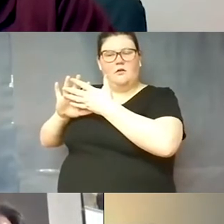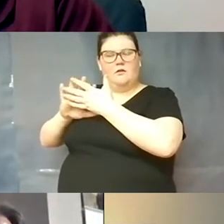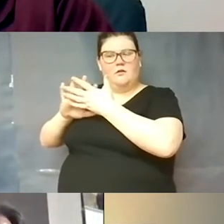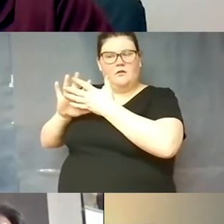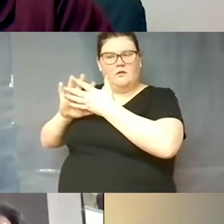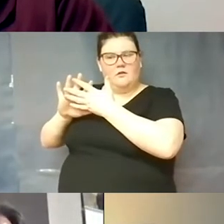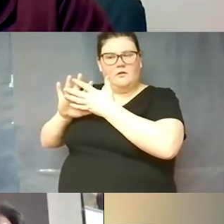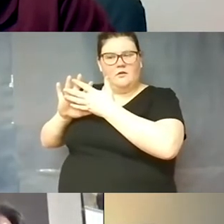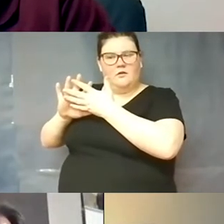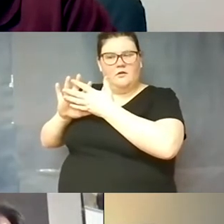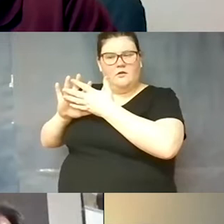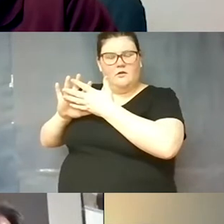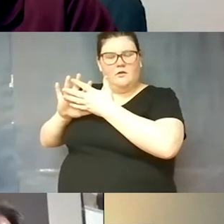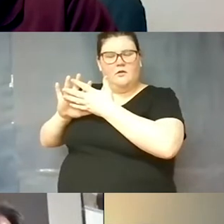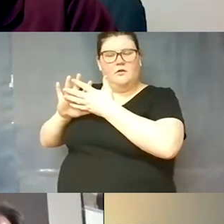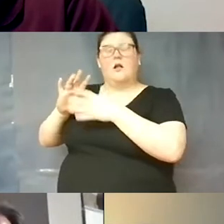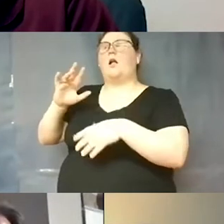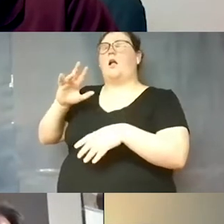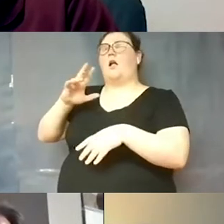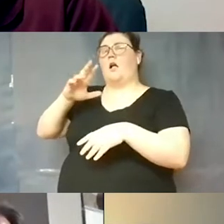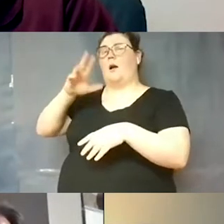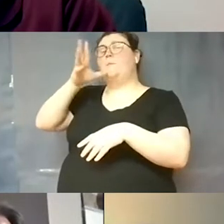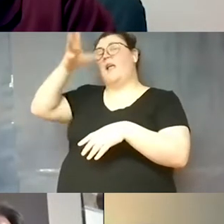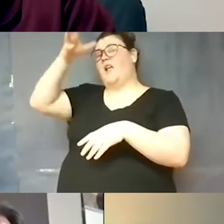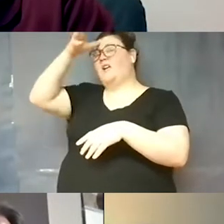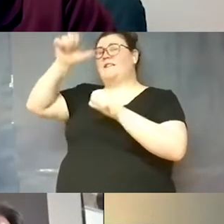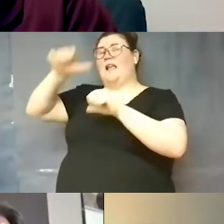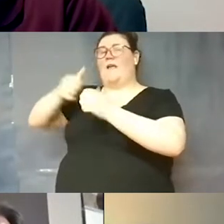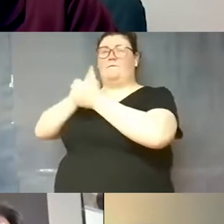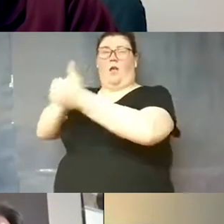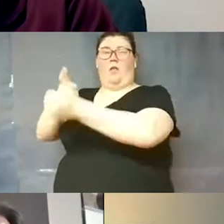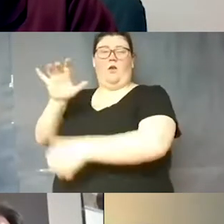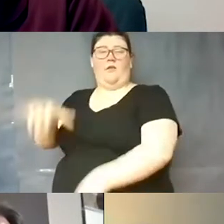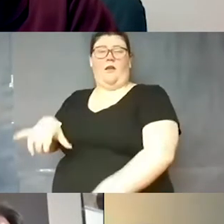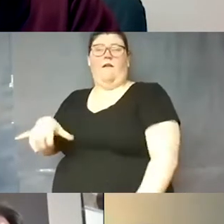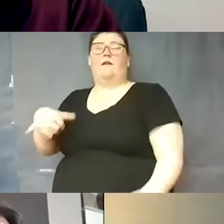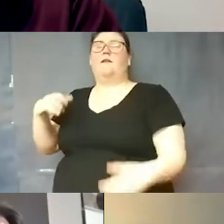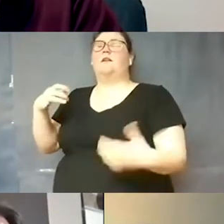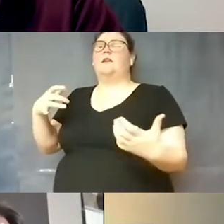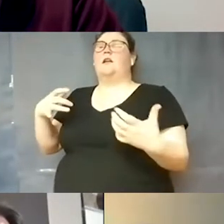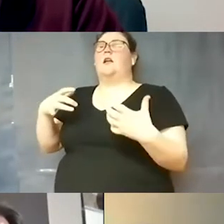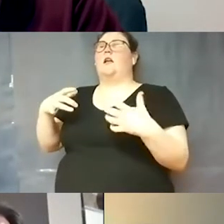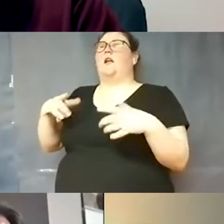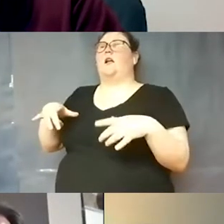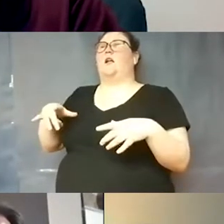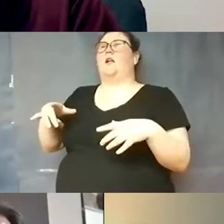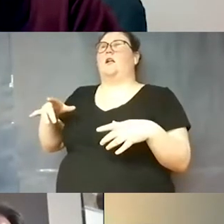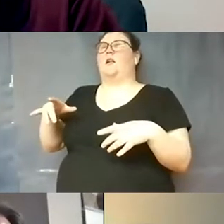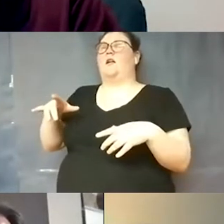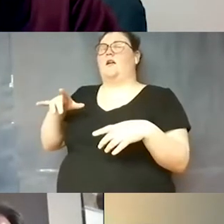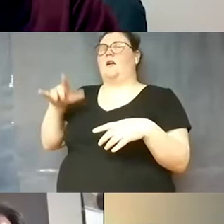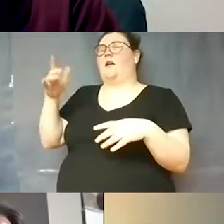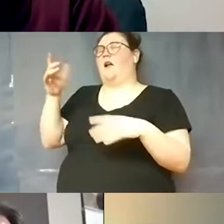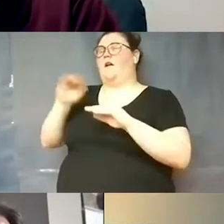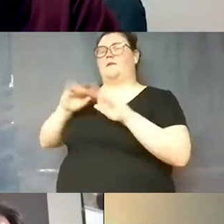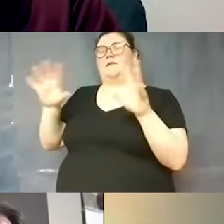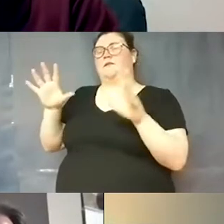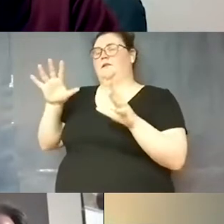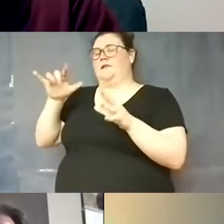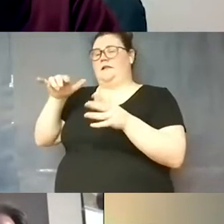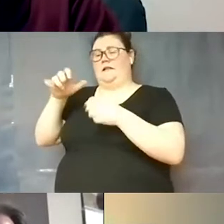um you know parents can follow that and once again we're not into i mean obviously this year we're up